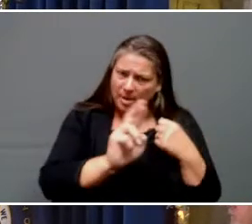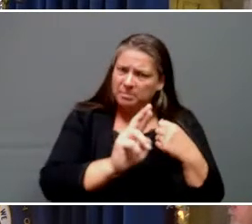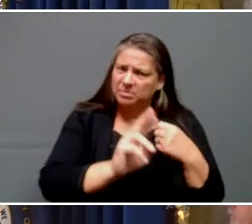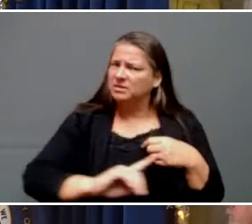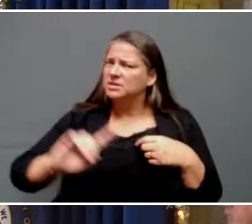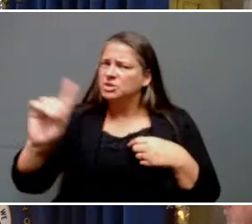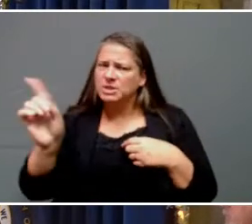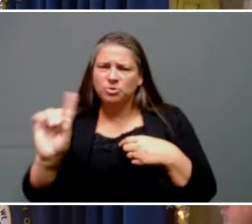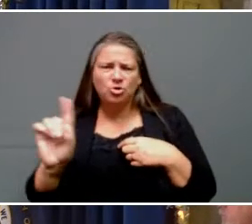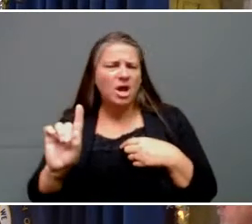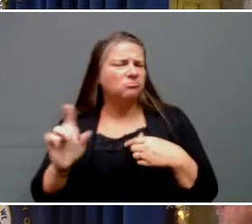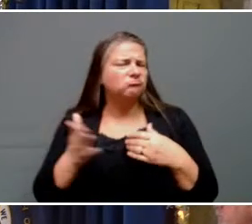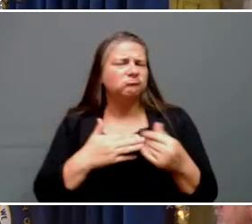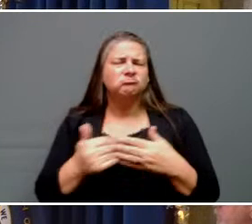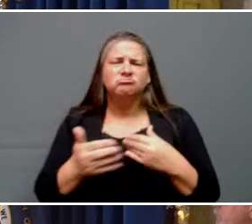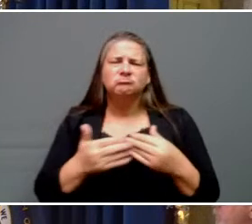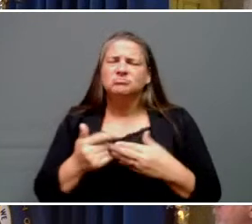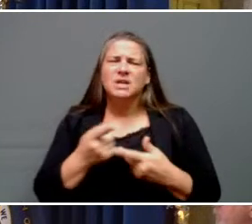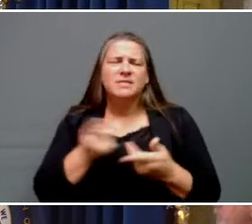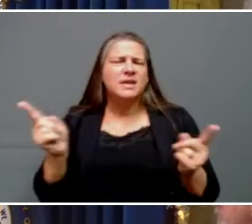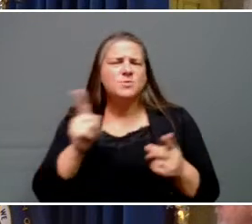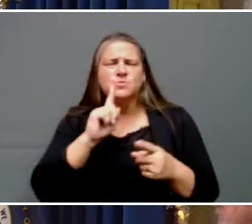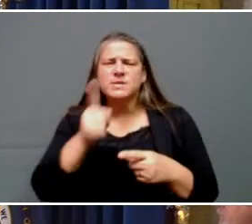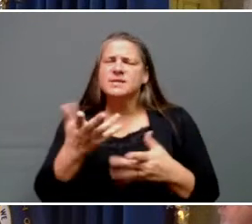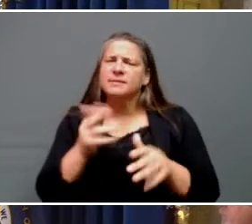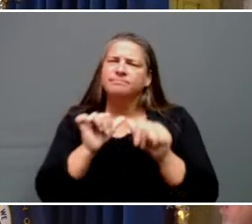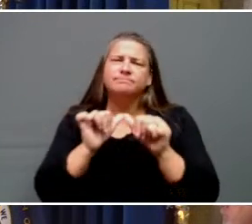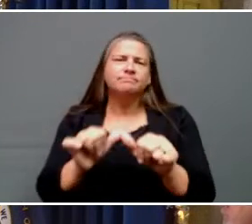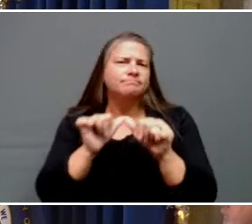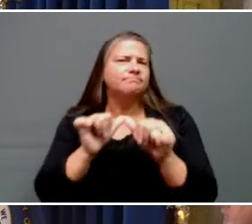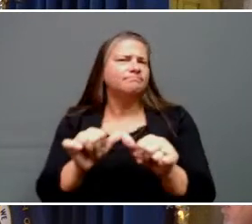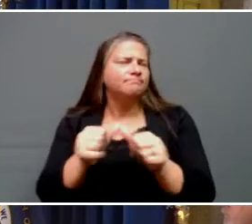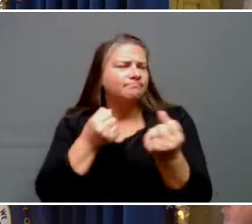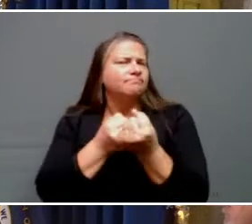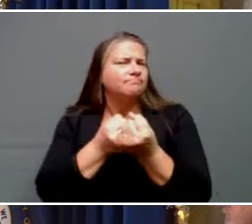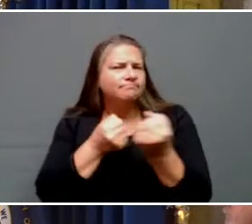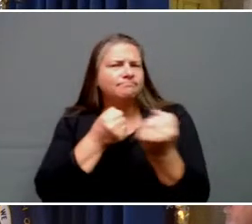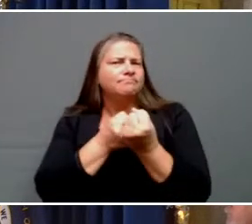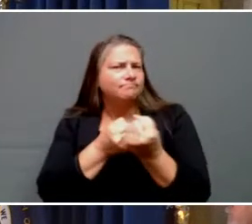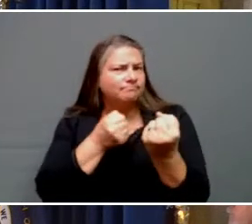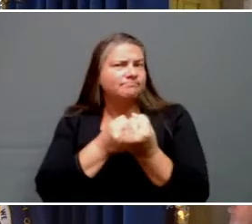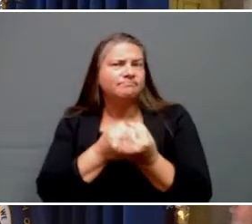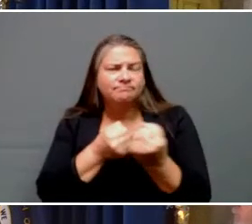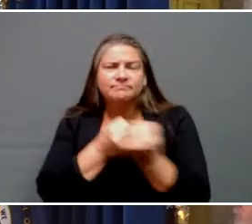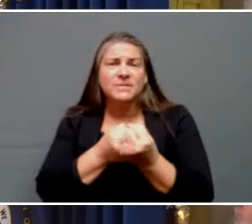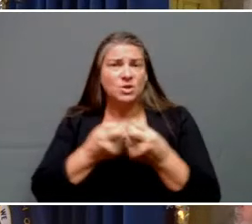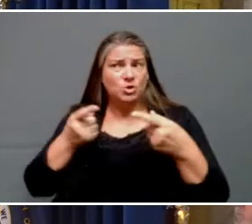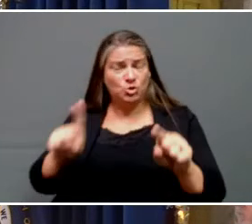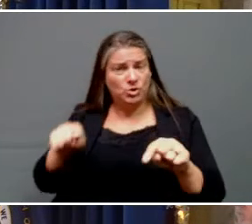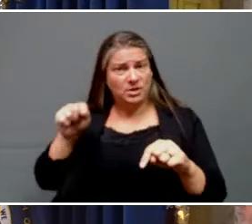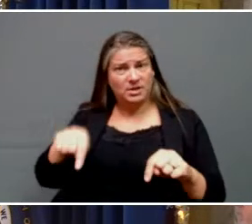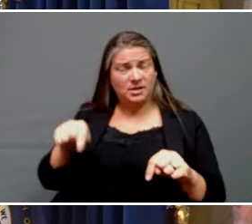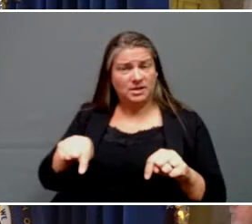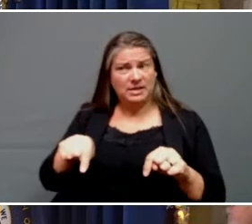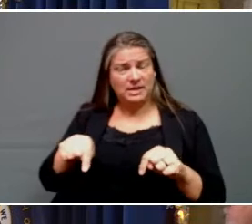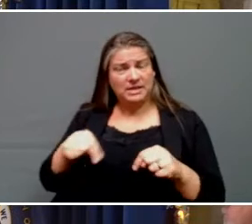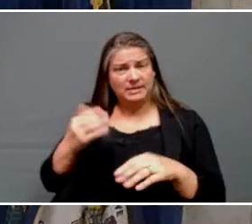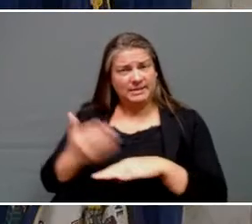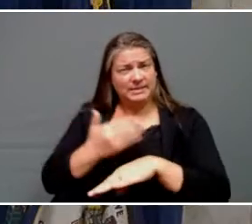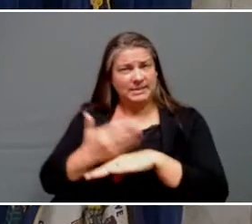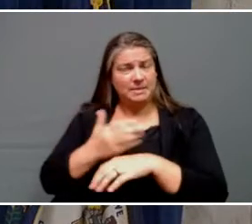that have not only been tireless advocates during the construction of this legislation, which culminates,